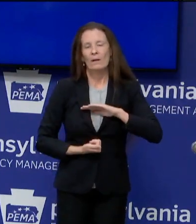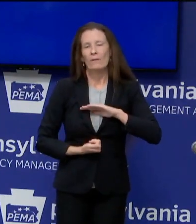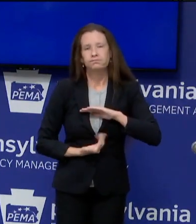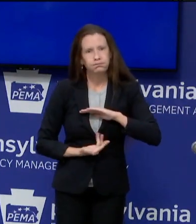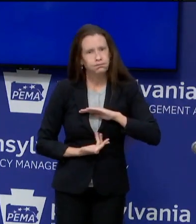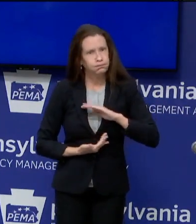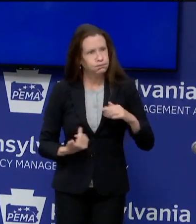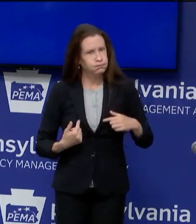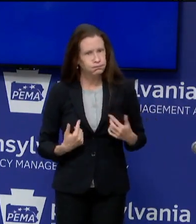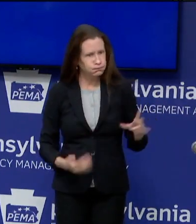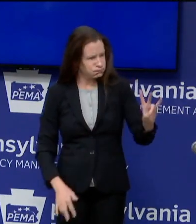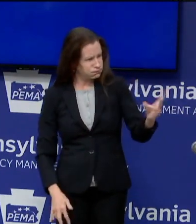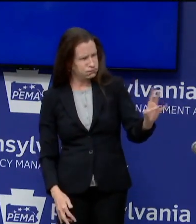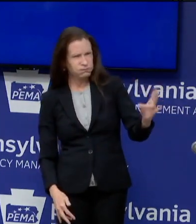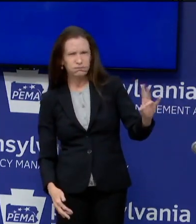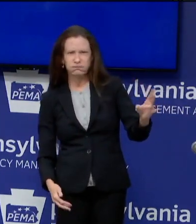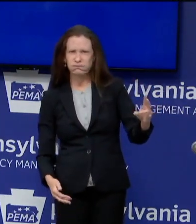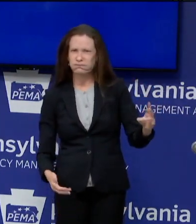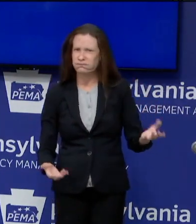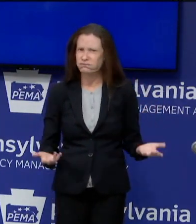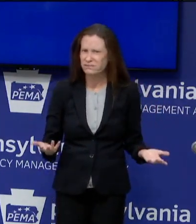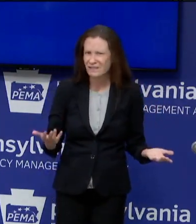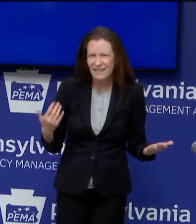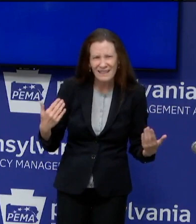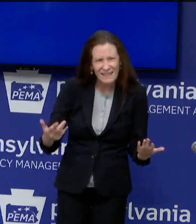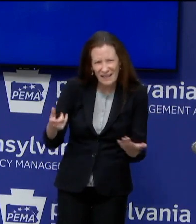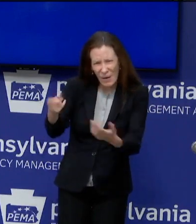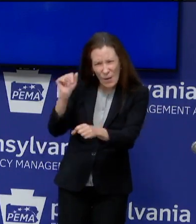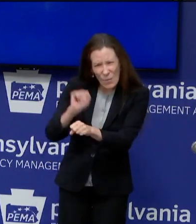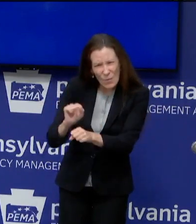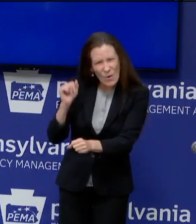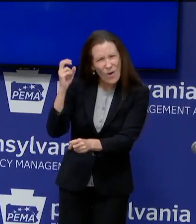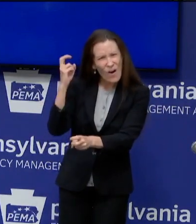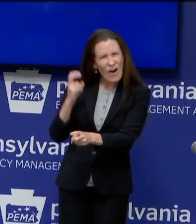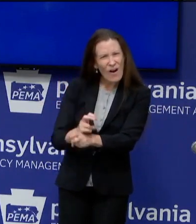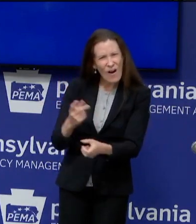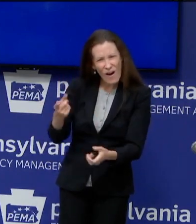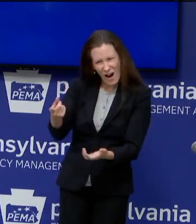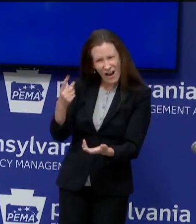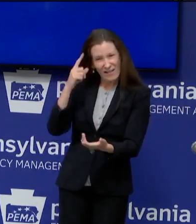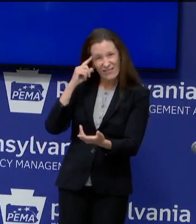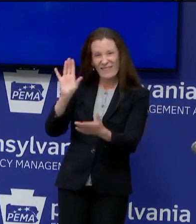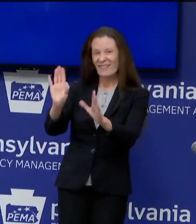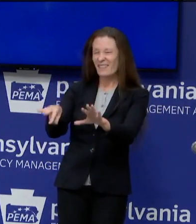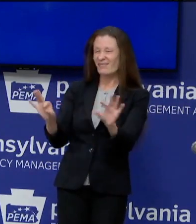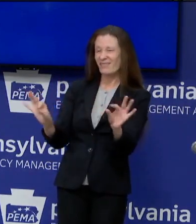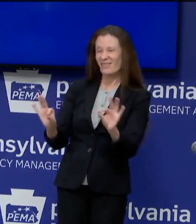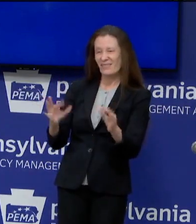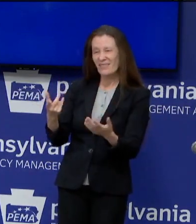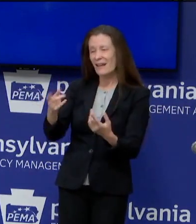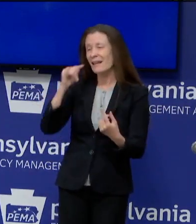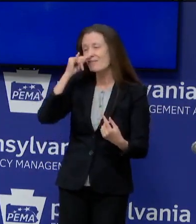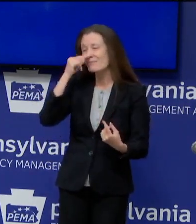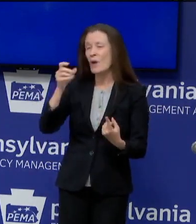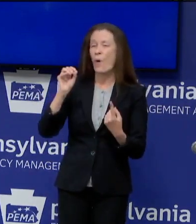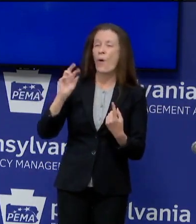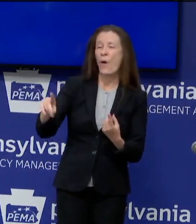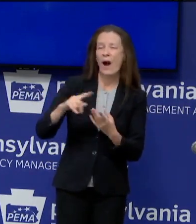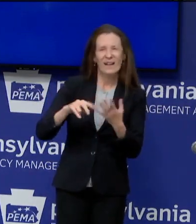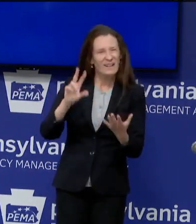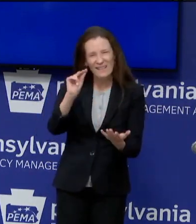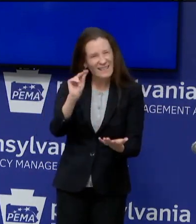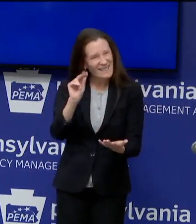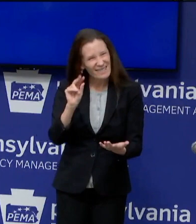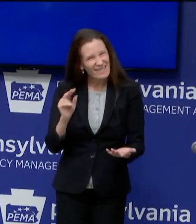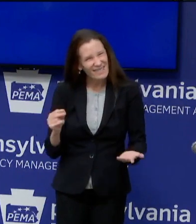somebody's labor is the value of somebody's labor regardless of their age. Number two, although I don't necessarily look like